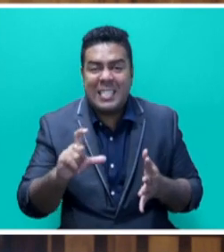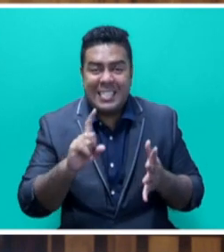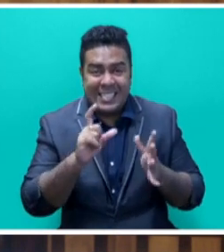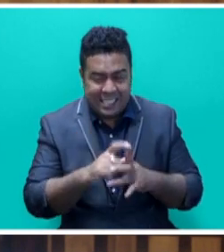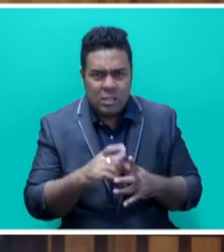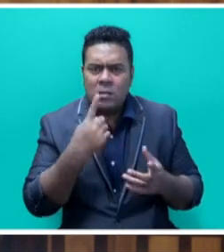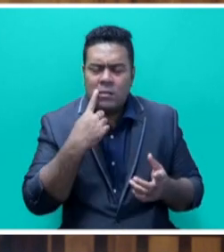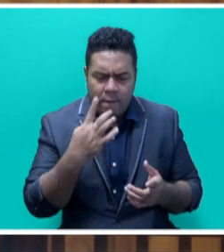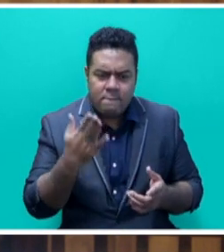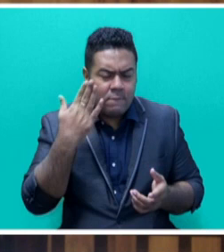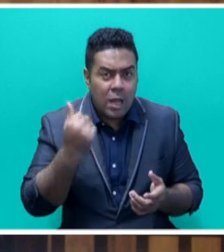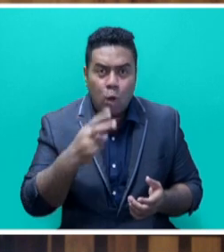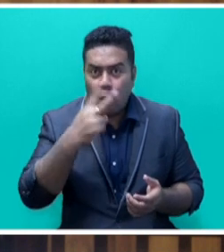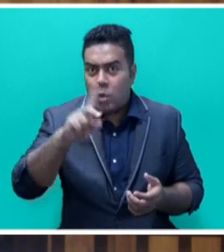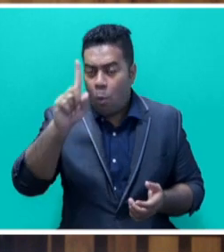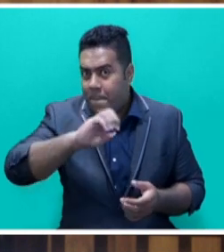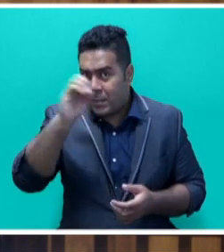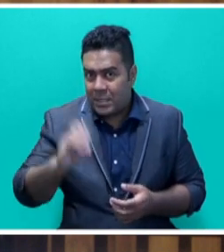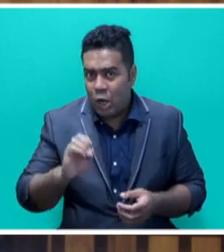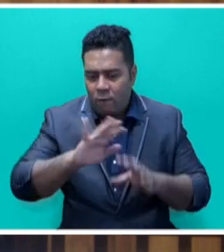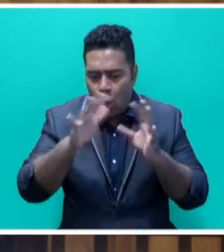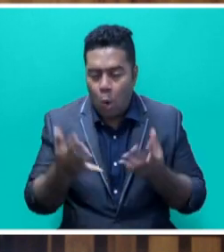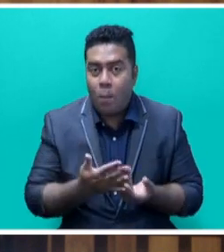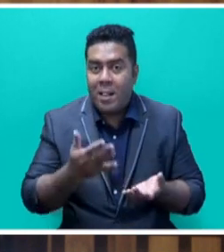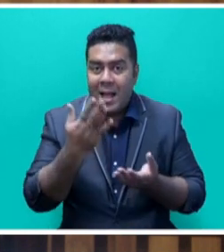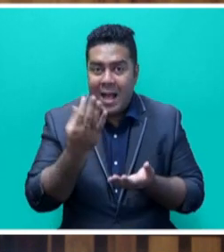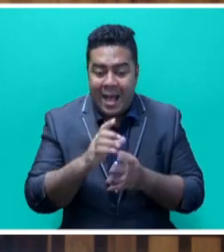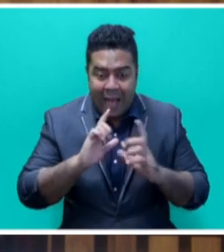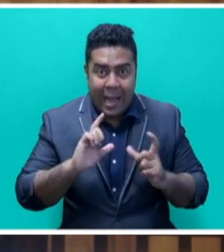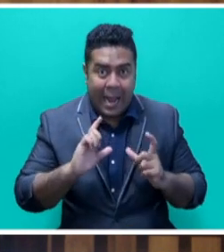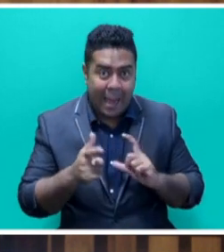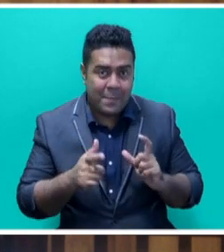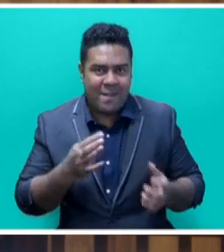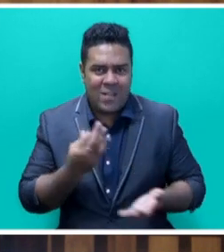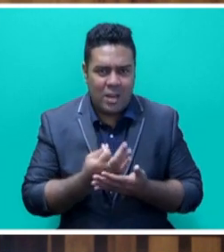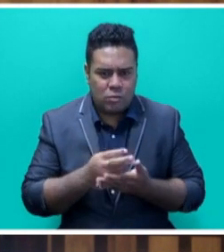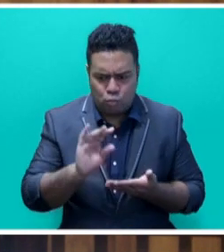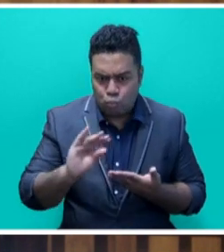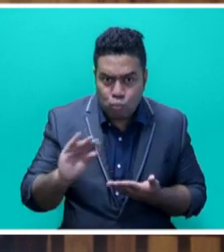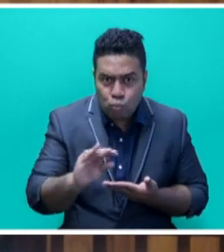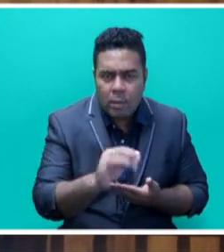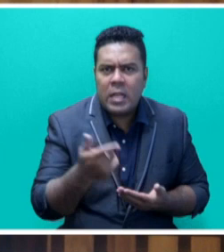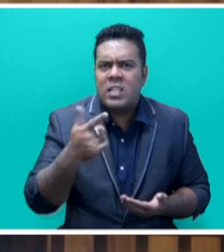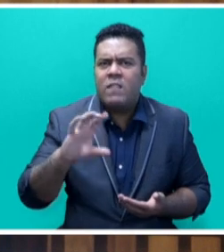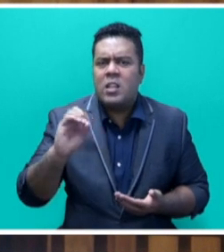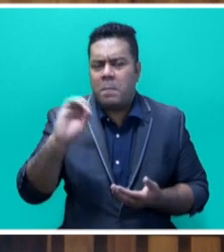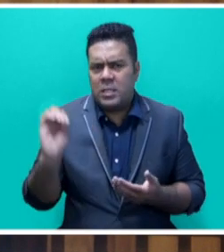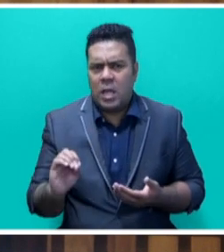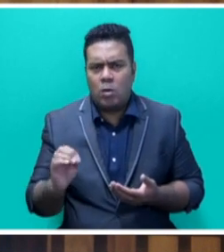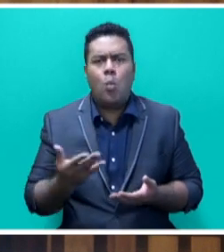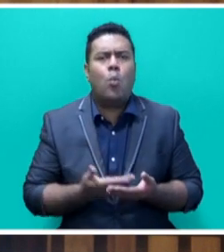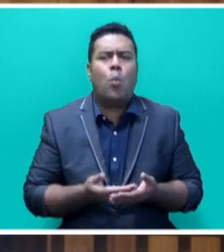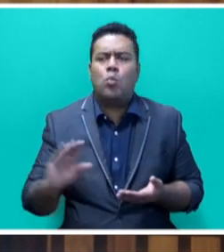only 21% of global climate finance is mobilised for climate adaptation, while 70% goes to climate mitigation,